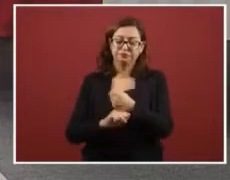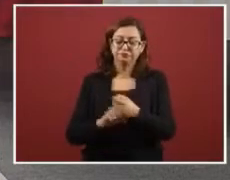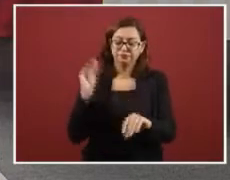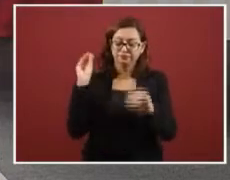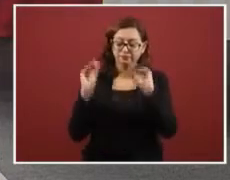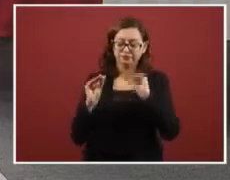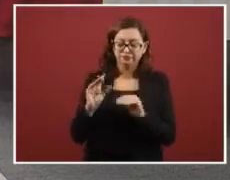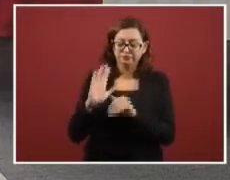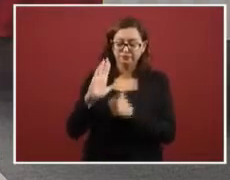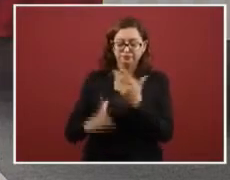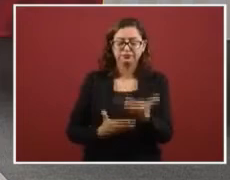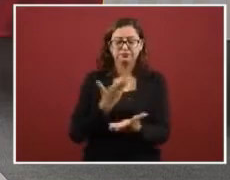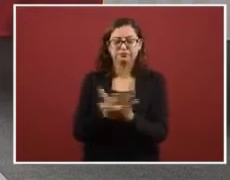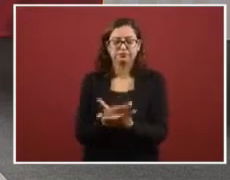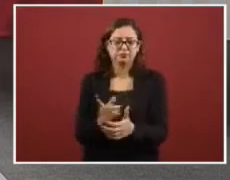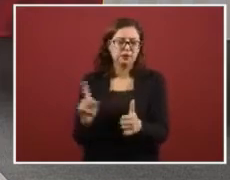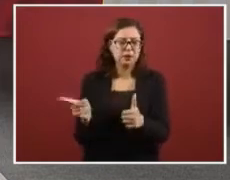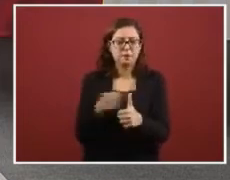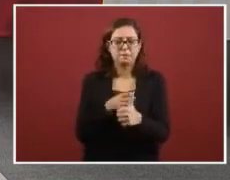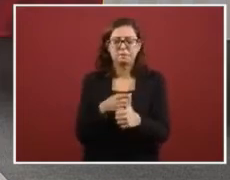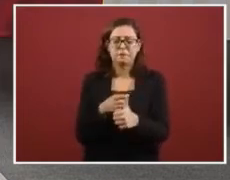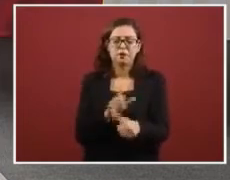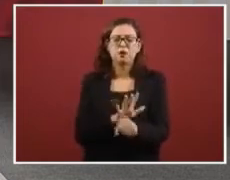constructed this economical packet